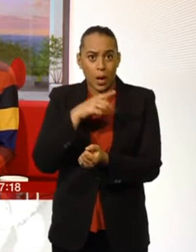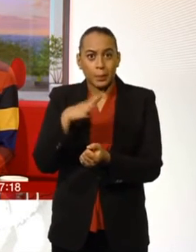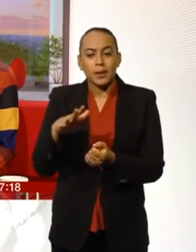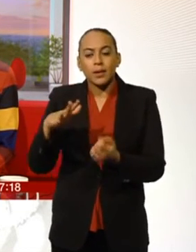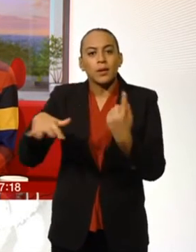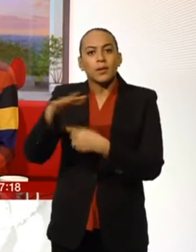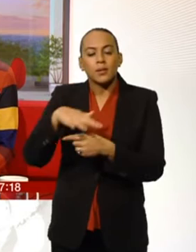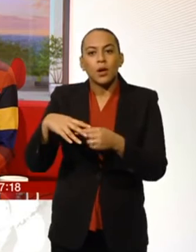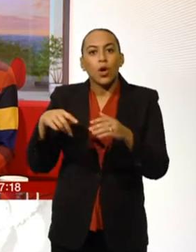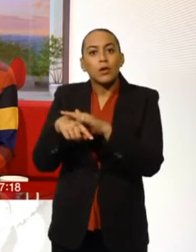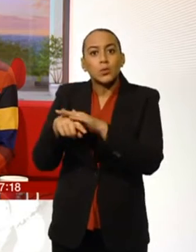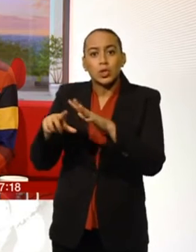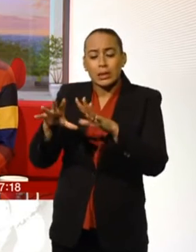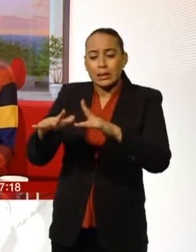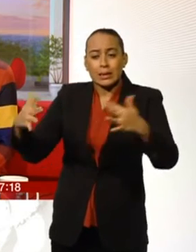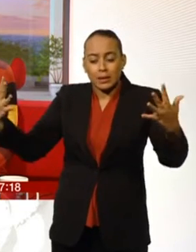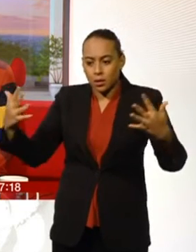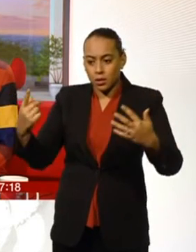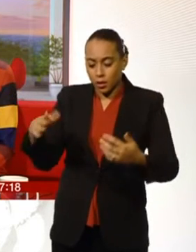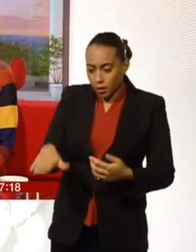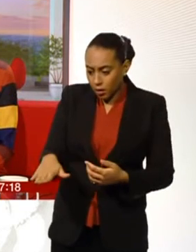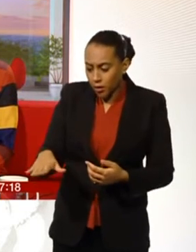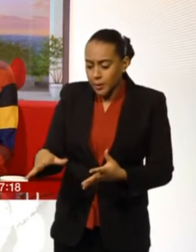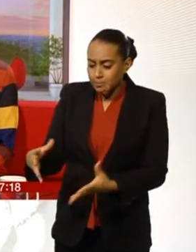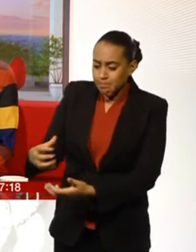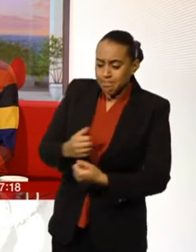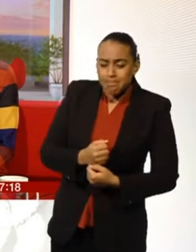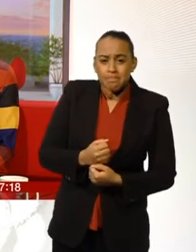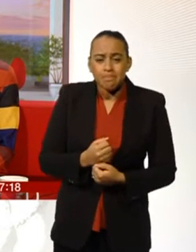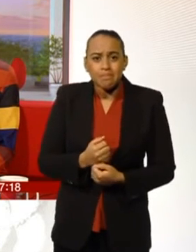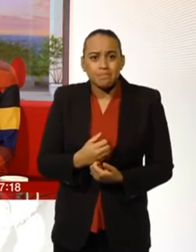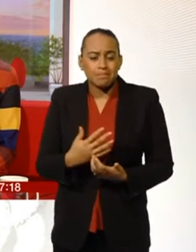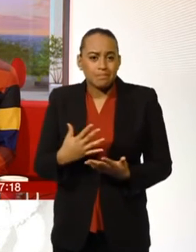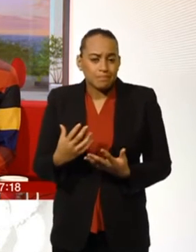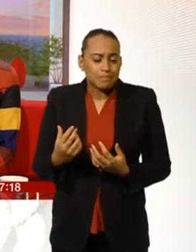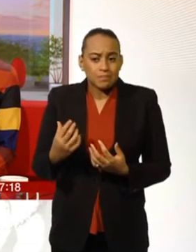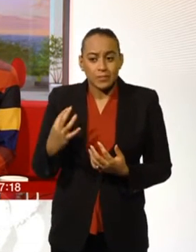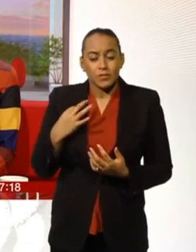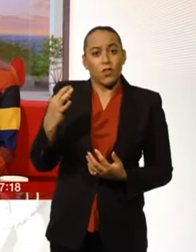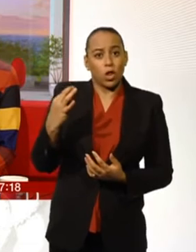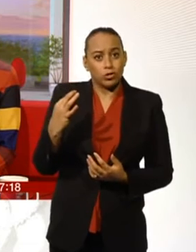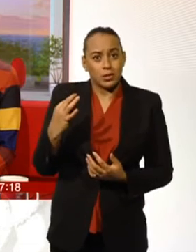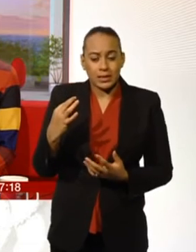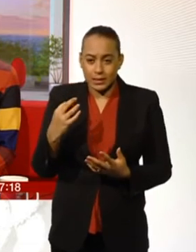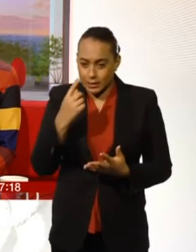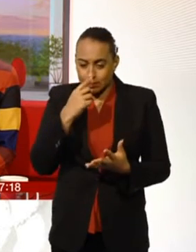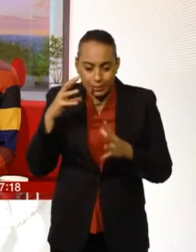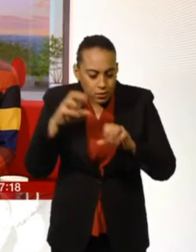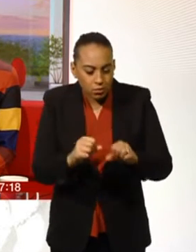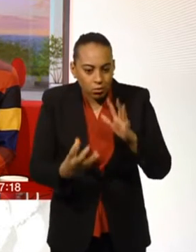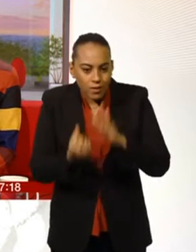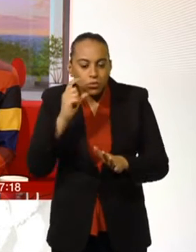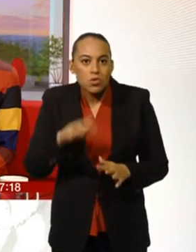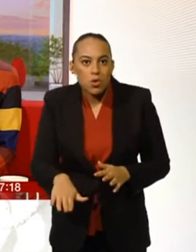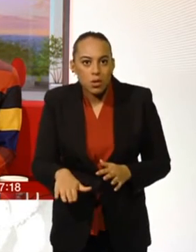Rob Lorry says it was a moral dilemma that forced him to break the law. He was volunteering at the refugee camp known as the jungle when a family pleaded with